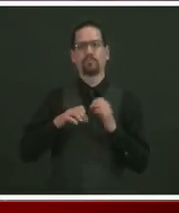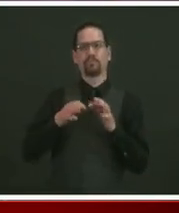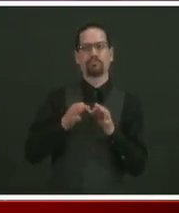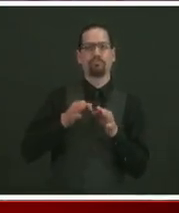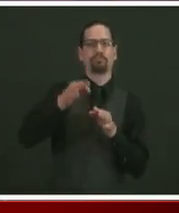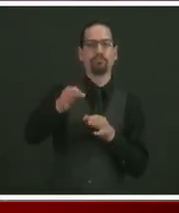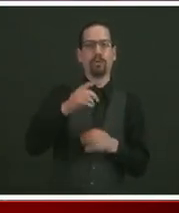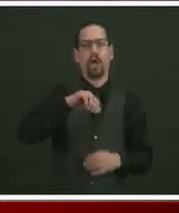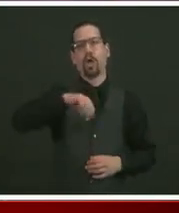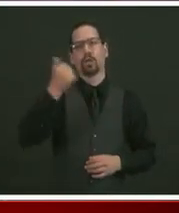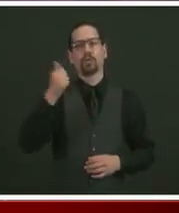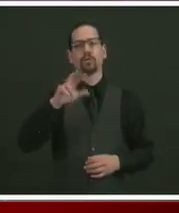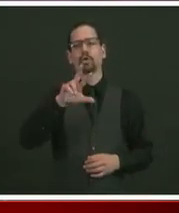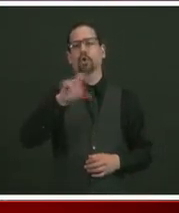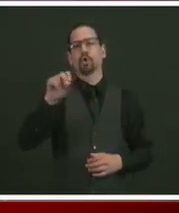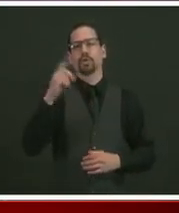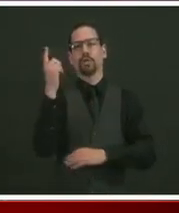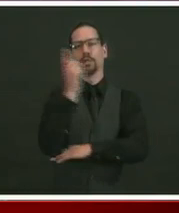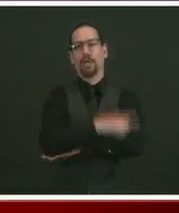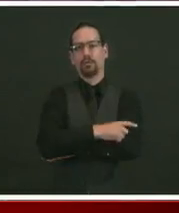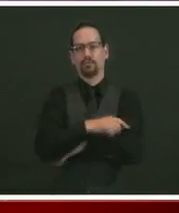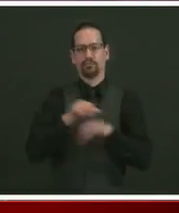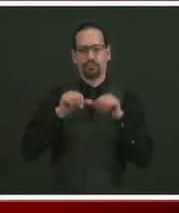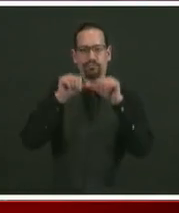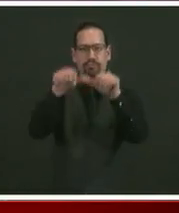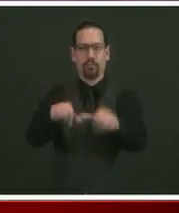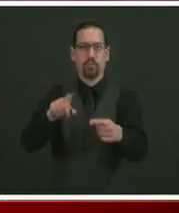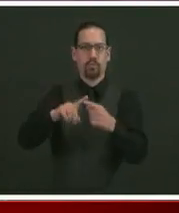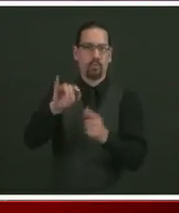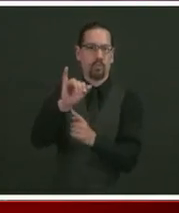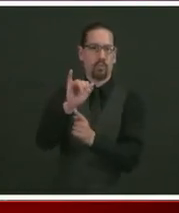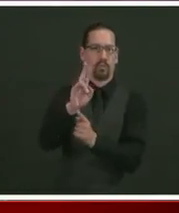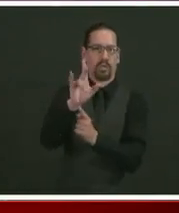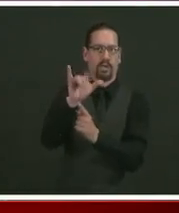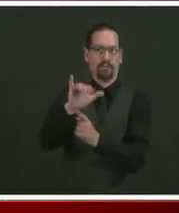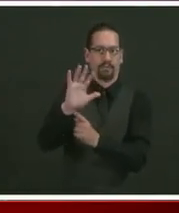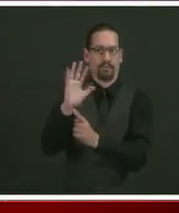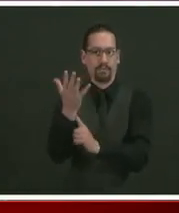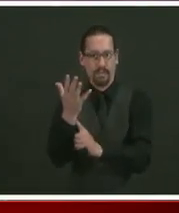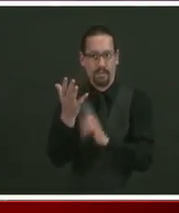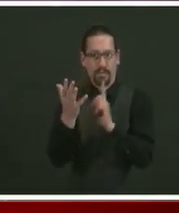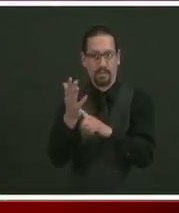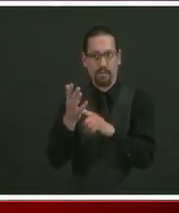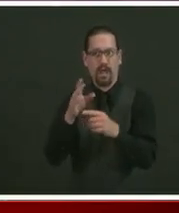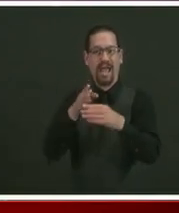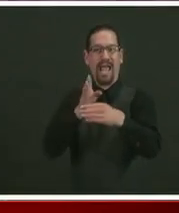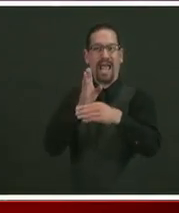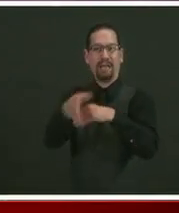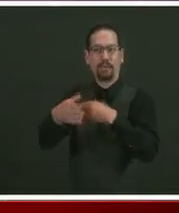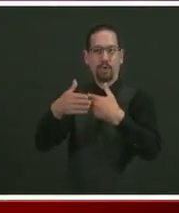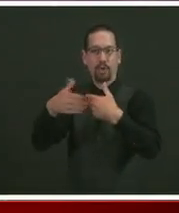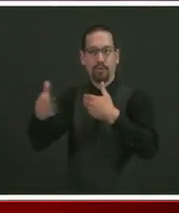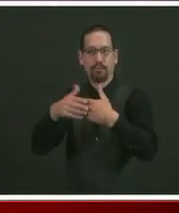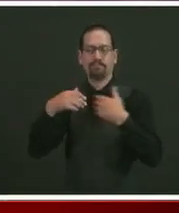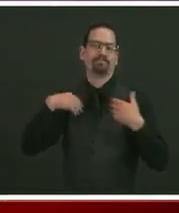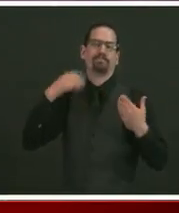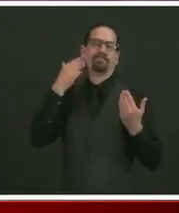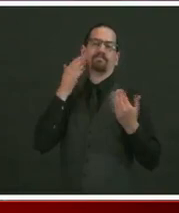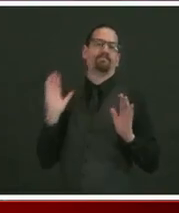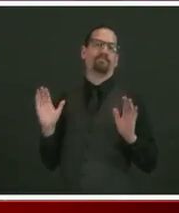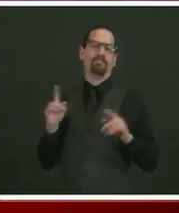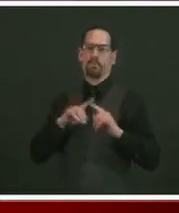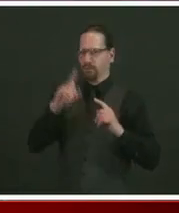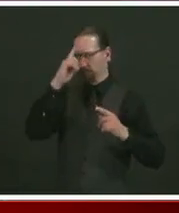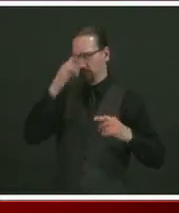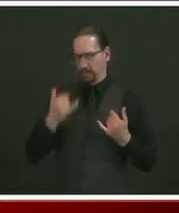July 5th. So if you're a provider who's been caring for your patients through telemedicine,